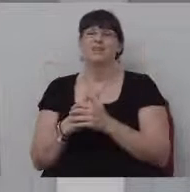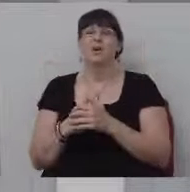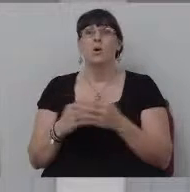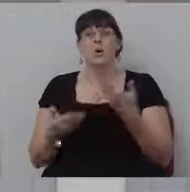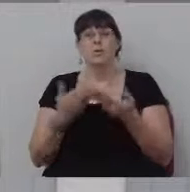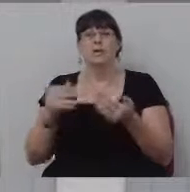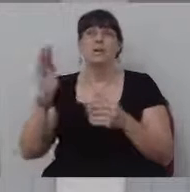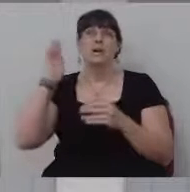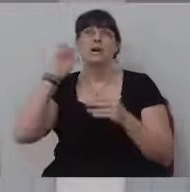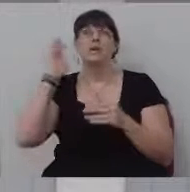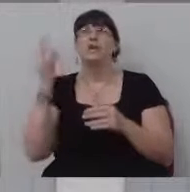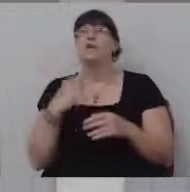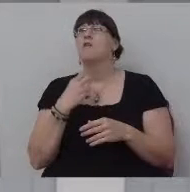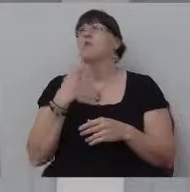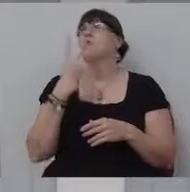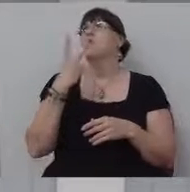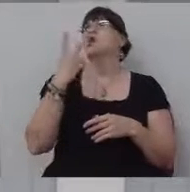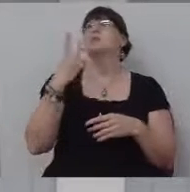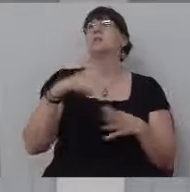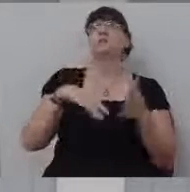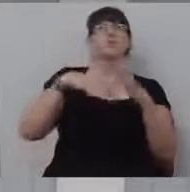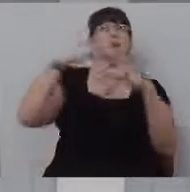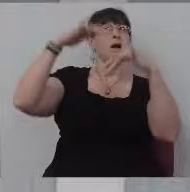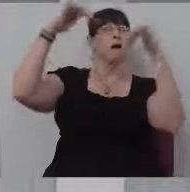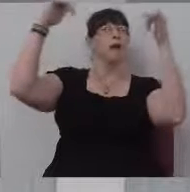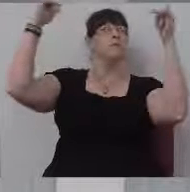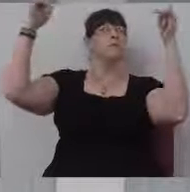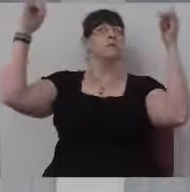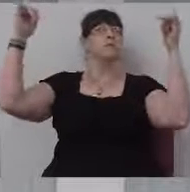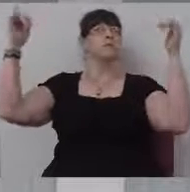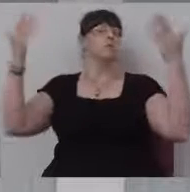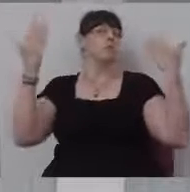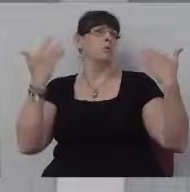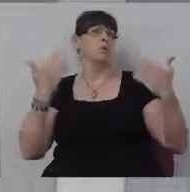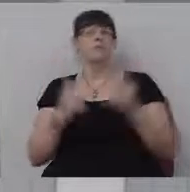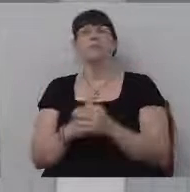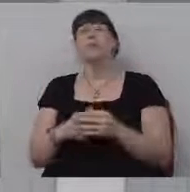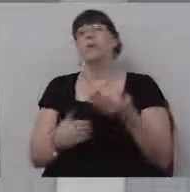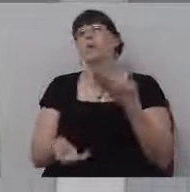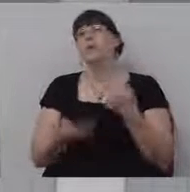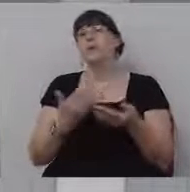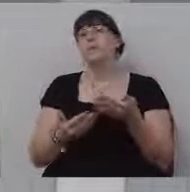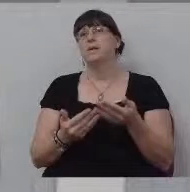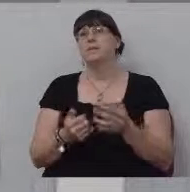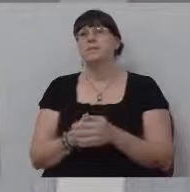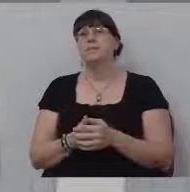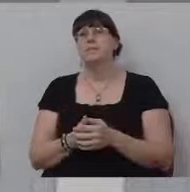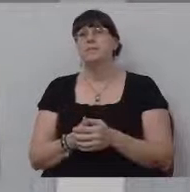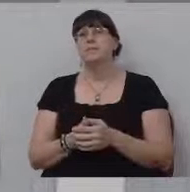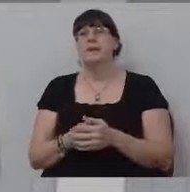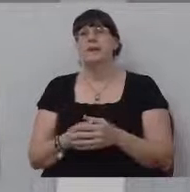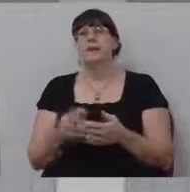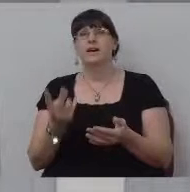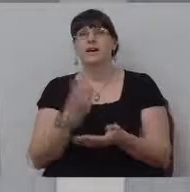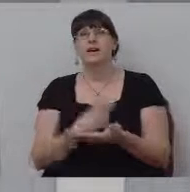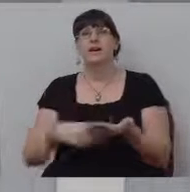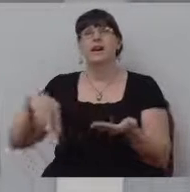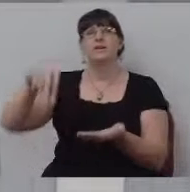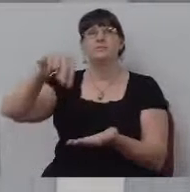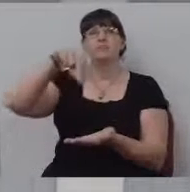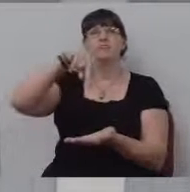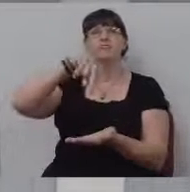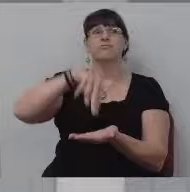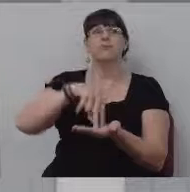I'd hear a voice from heaven. This is my beloved son and whom I'm well pleased. And, uh, or, um, you know, maybe, maybe I'd come up from